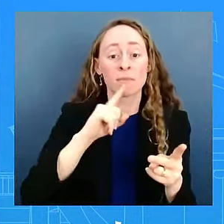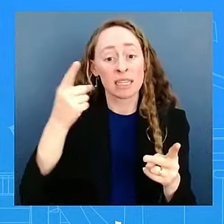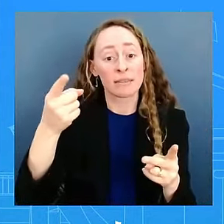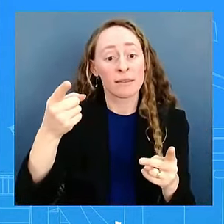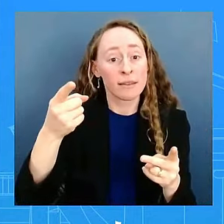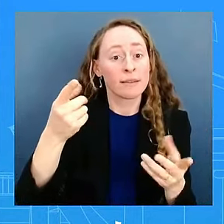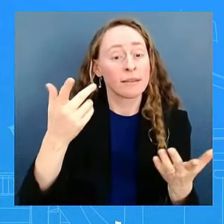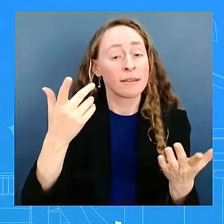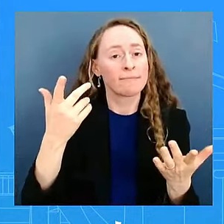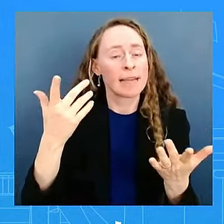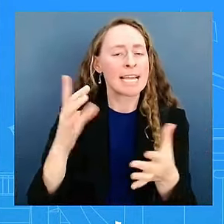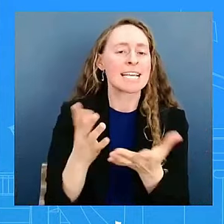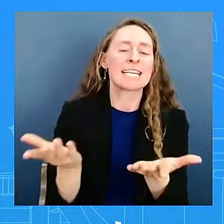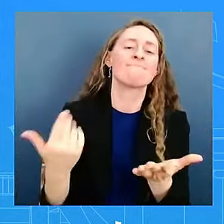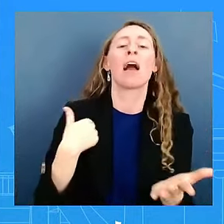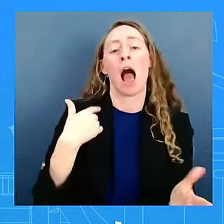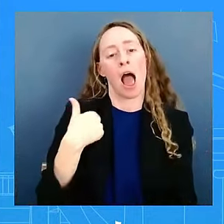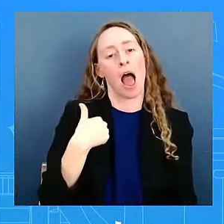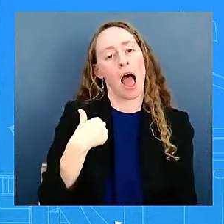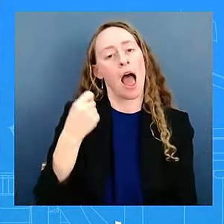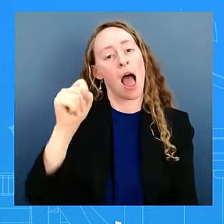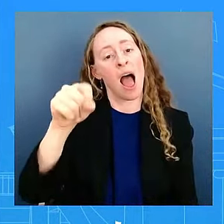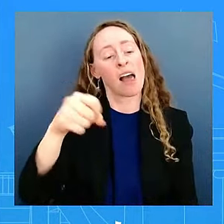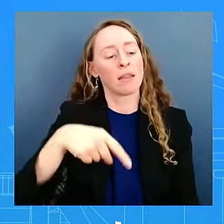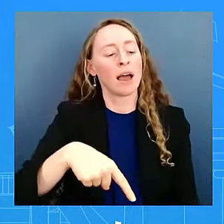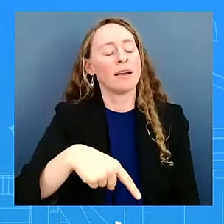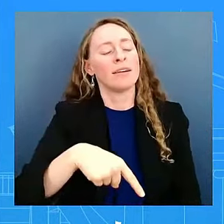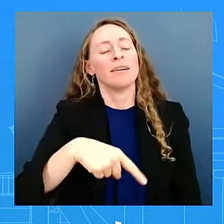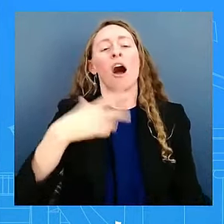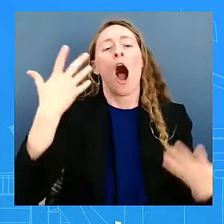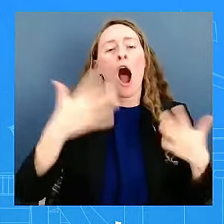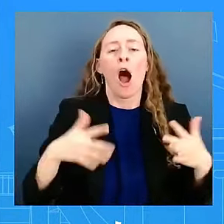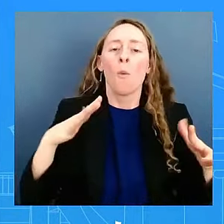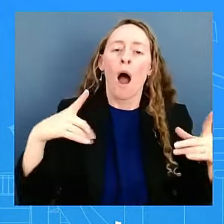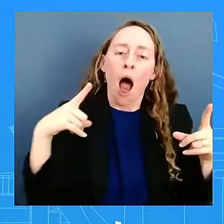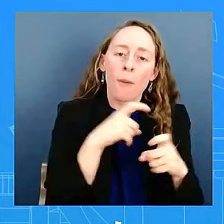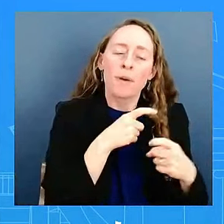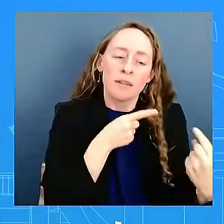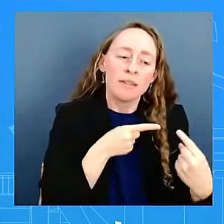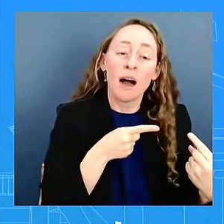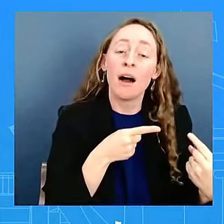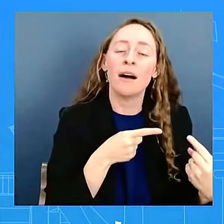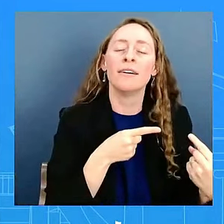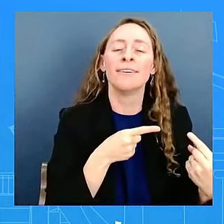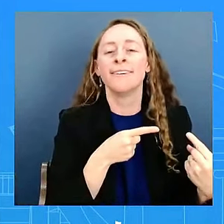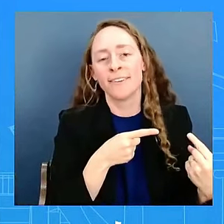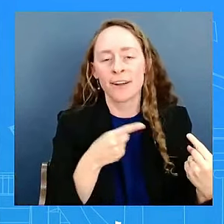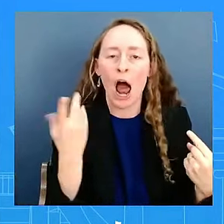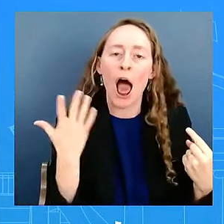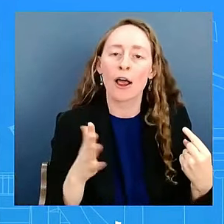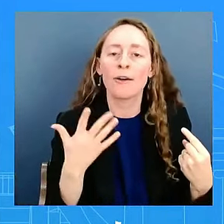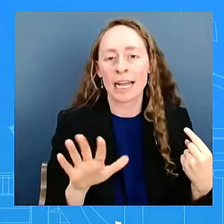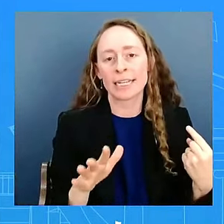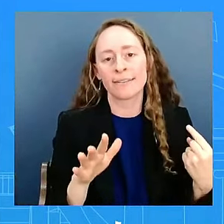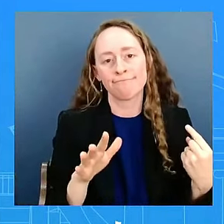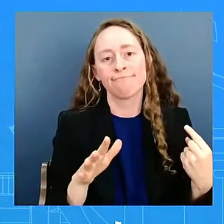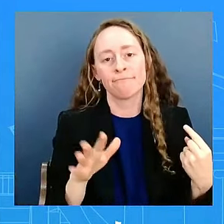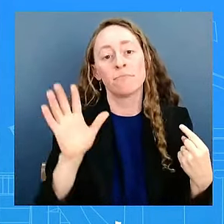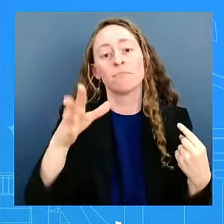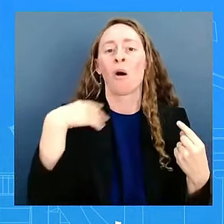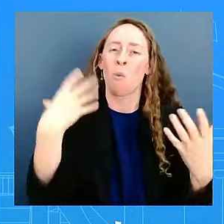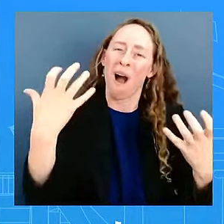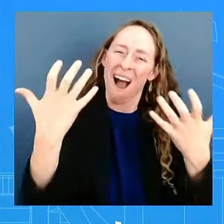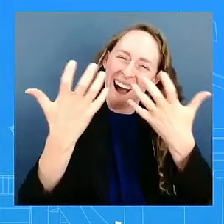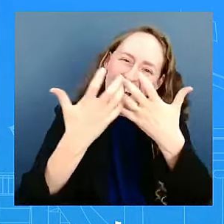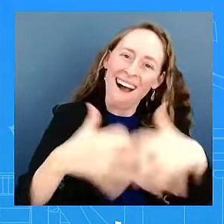trying to get done is a ceasefire deal that can get you six weeks in phase one, get a lot of hostages, the most at risk, out of there and